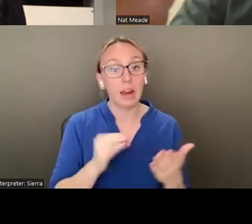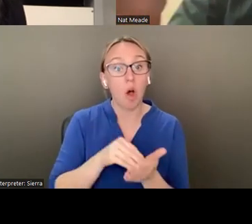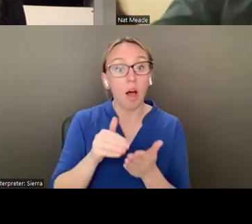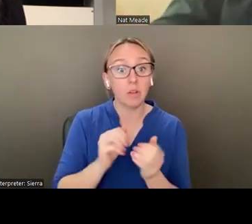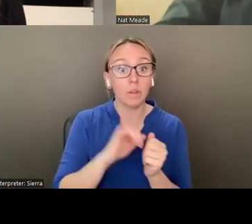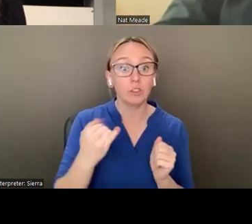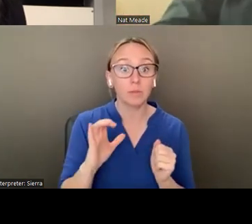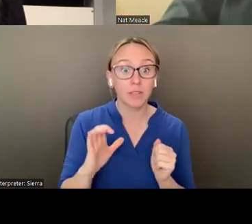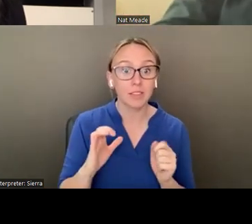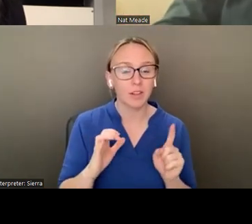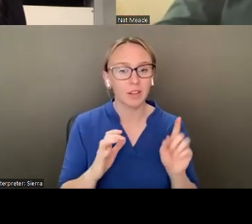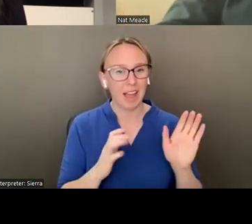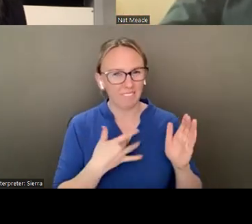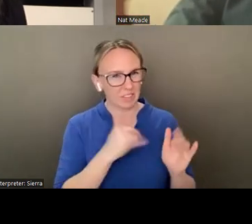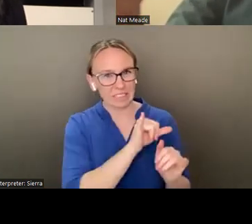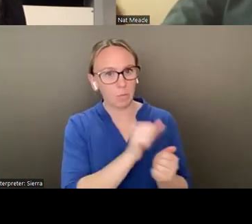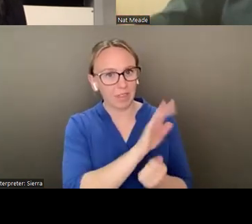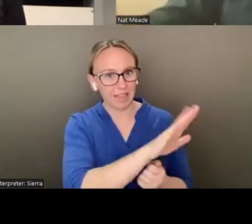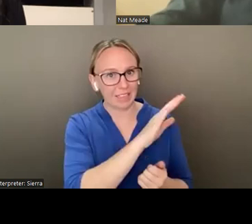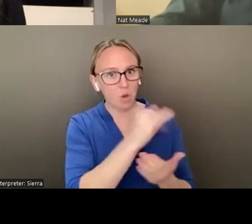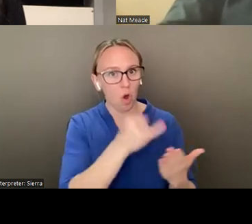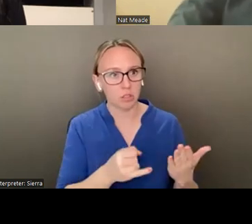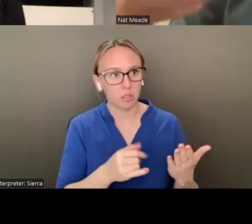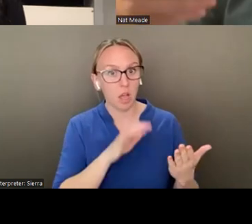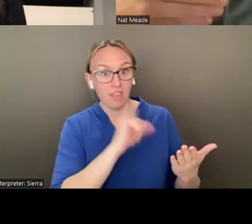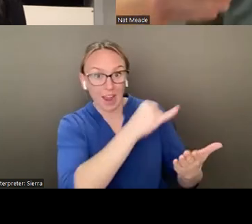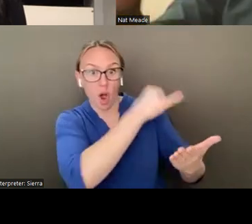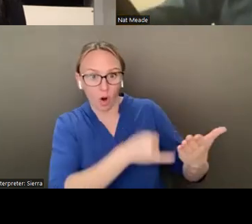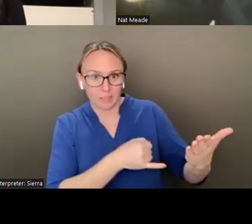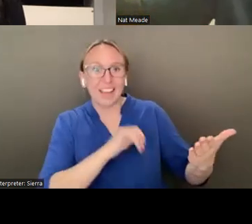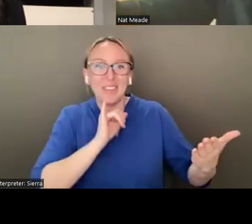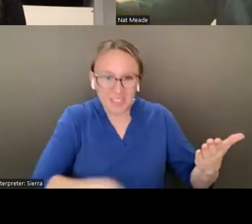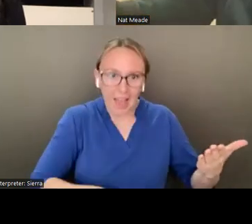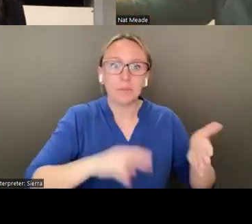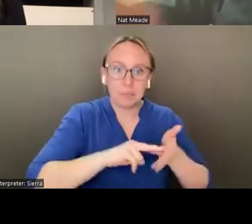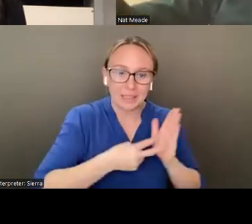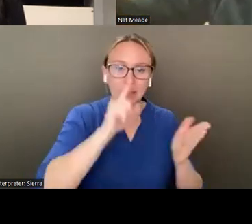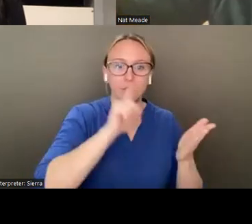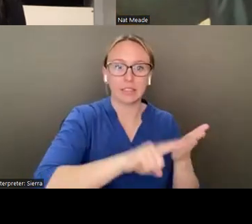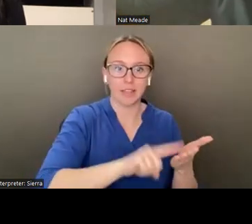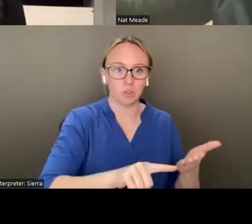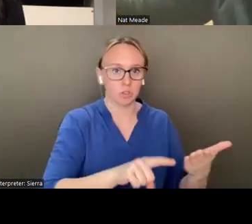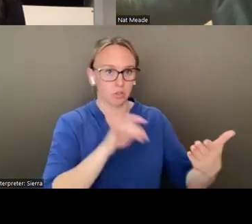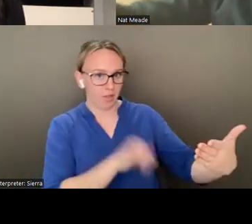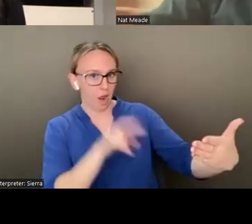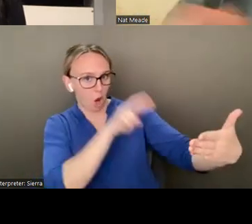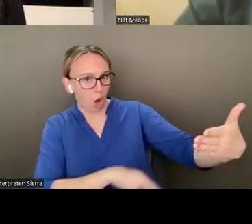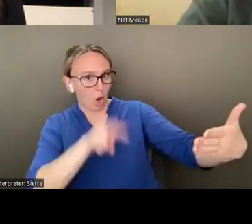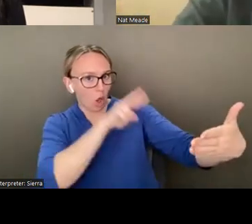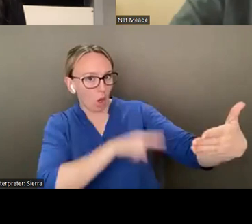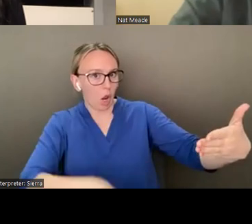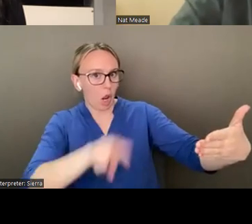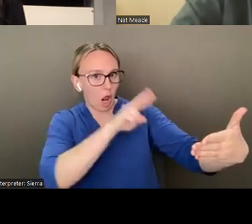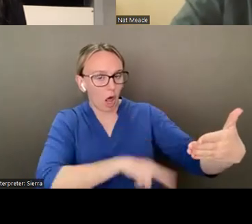work is the investigation. Thank you. That's the figuring out is the, is that process. That's the, really is the